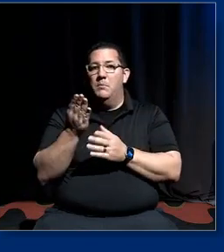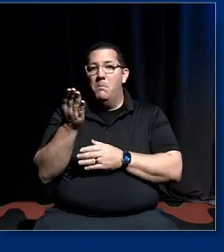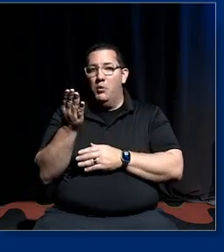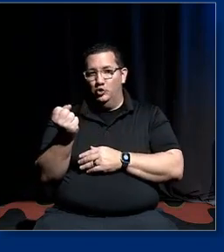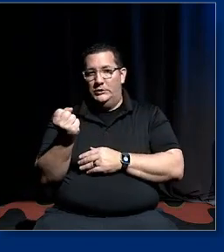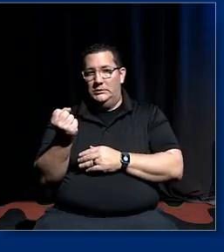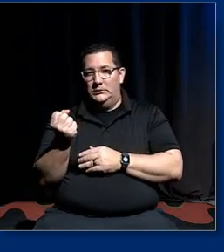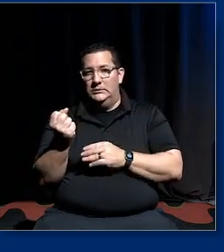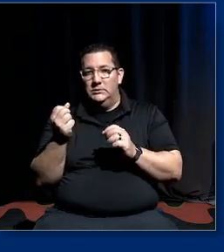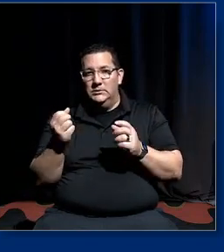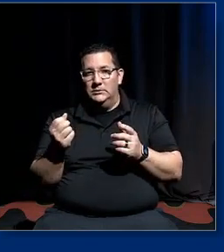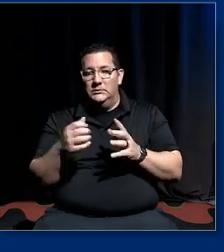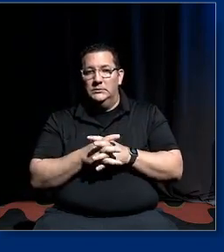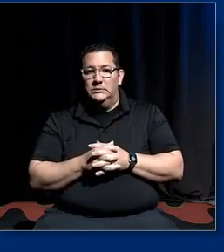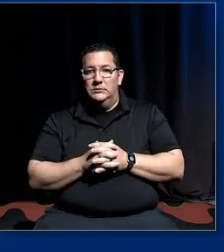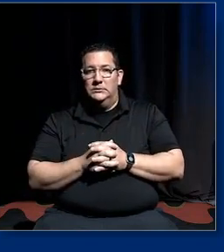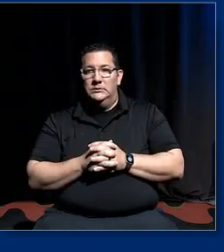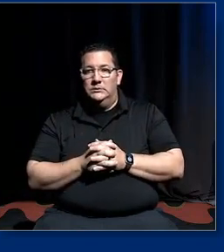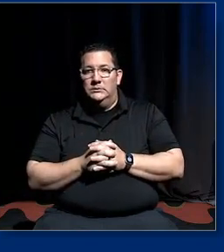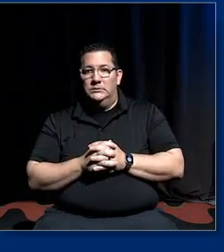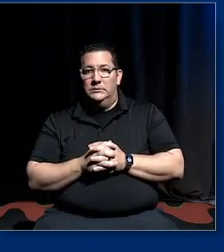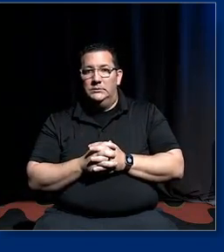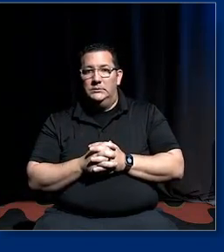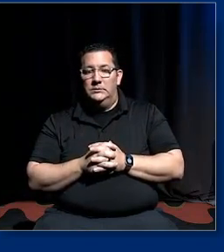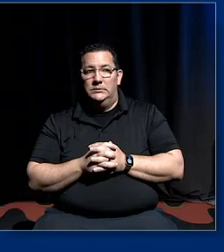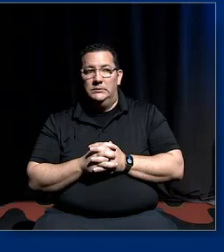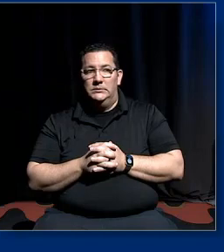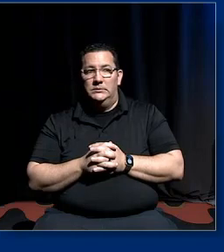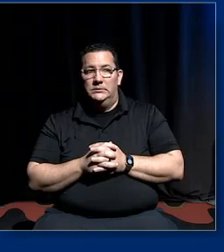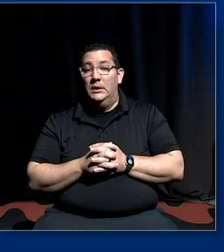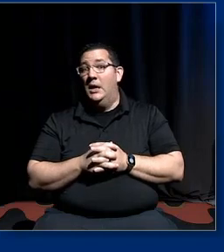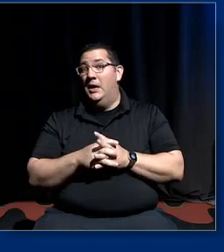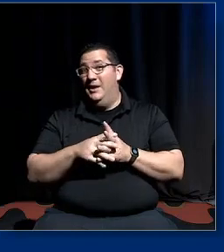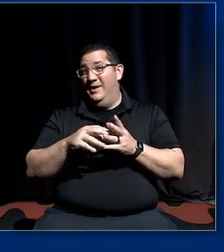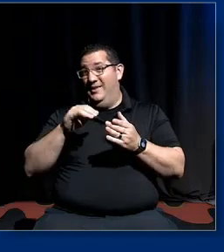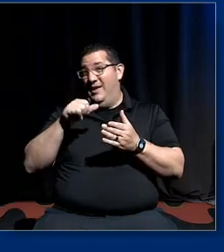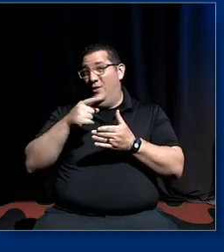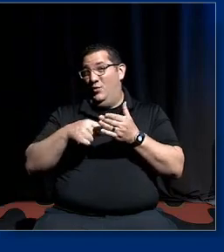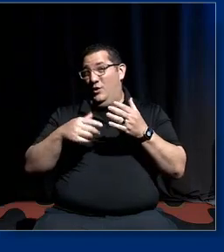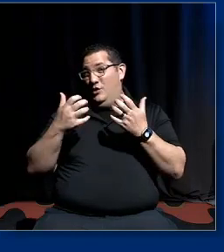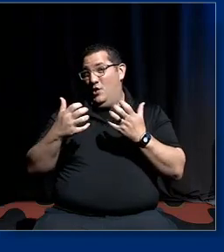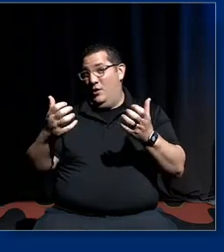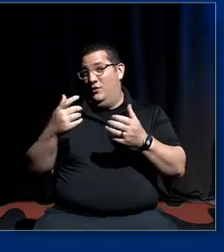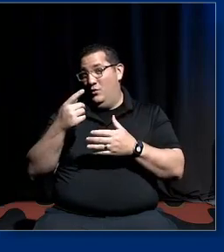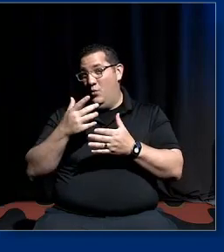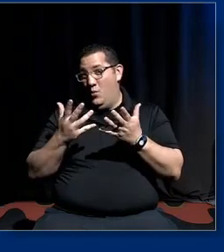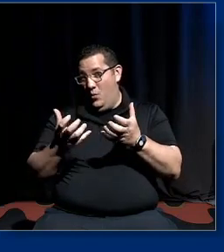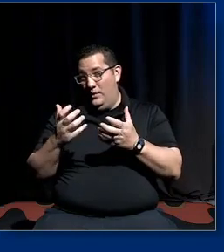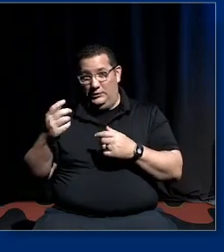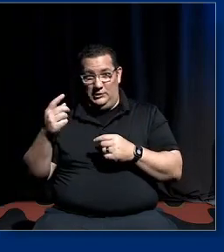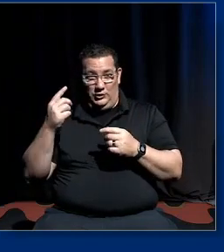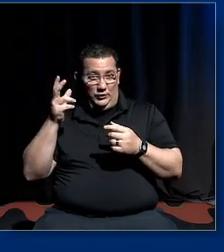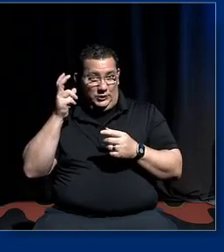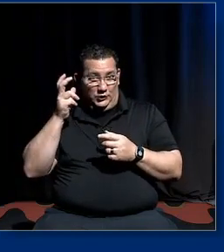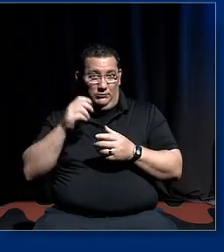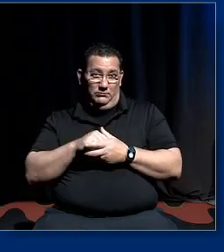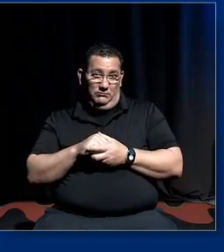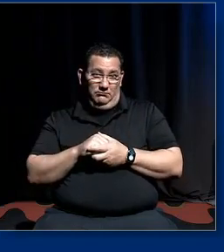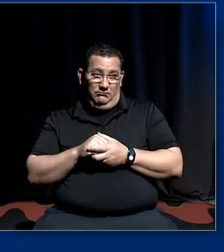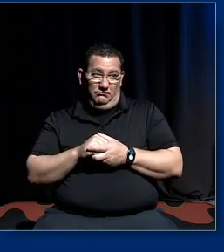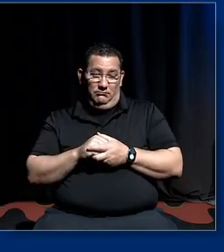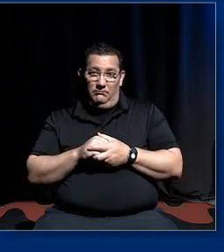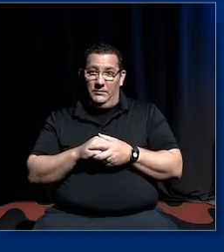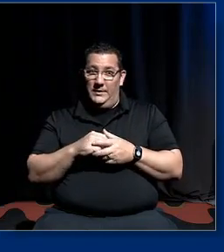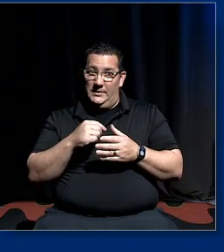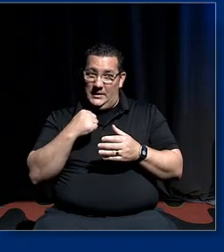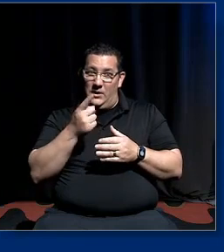but but but it's what it's what the audience wants to hear it's it's it it tells